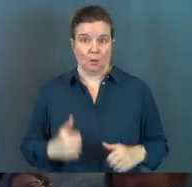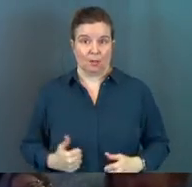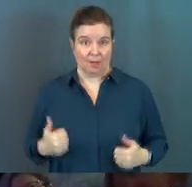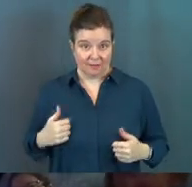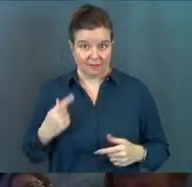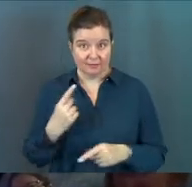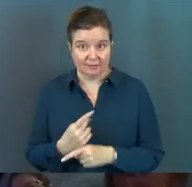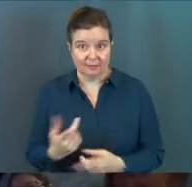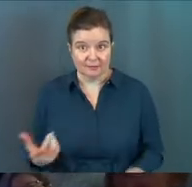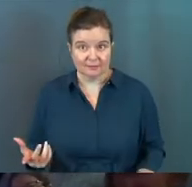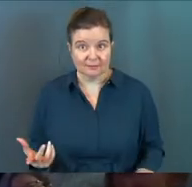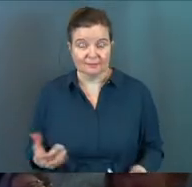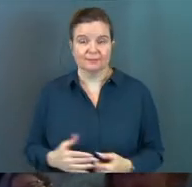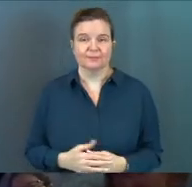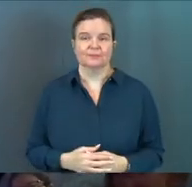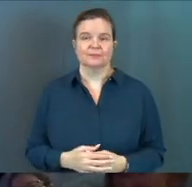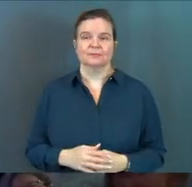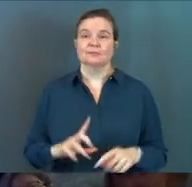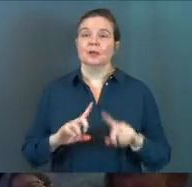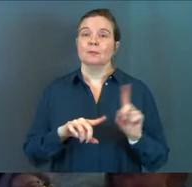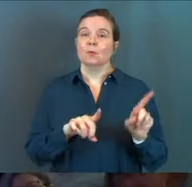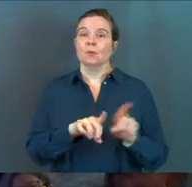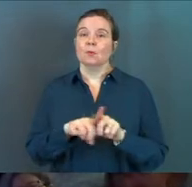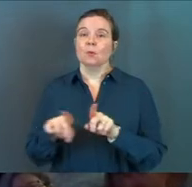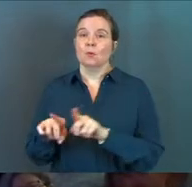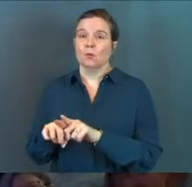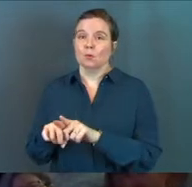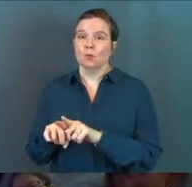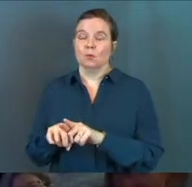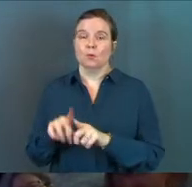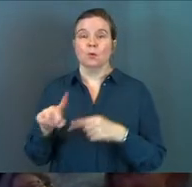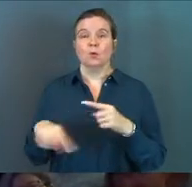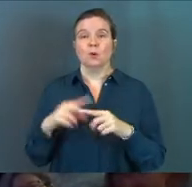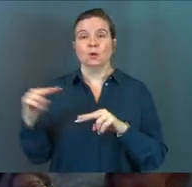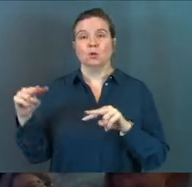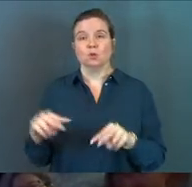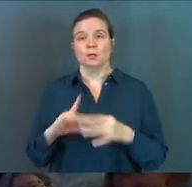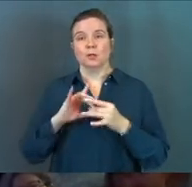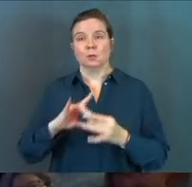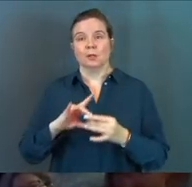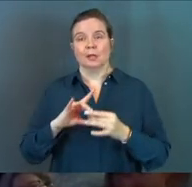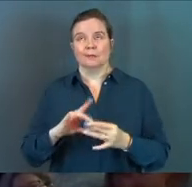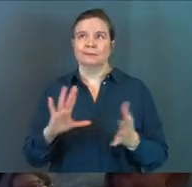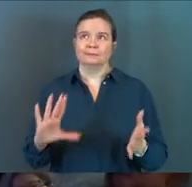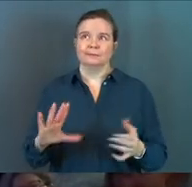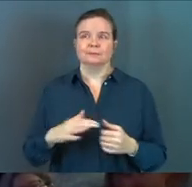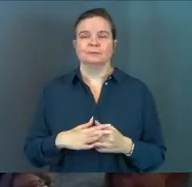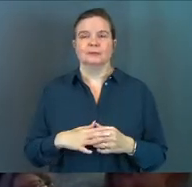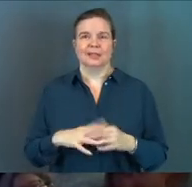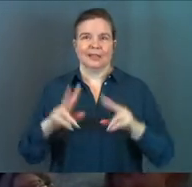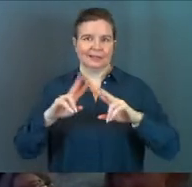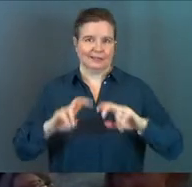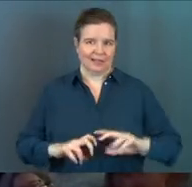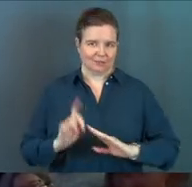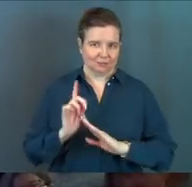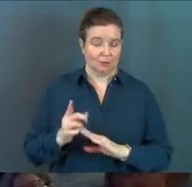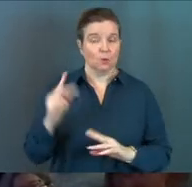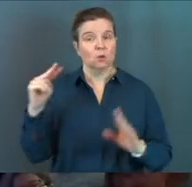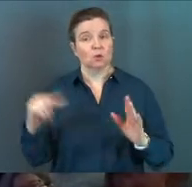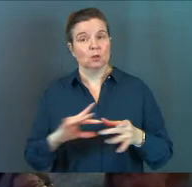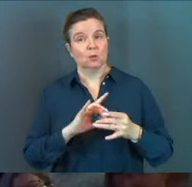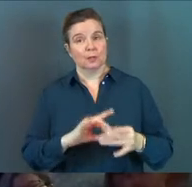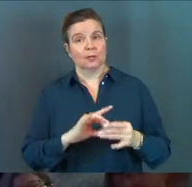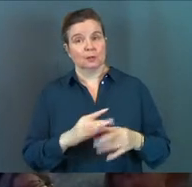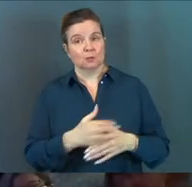life. Amen. But also when you look at the relationship, let's, let's overanalyze this for a second. When you